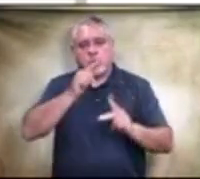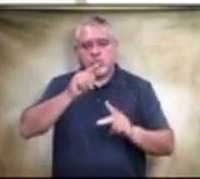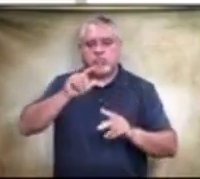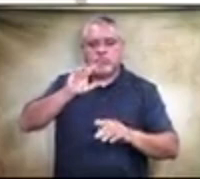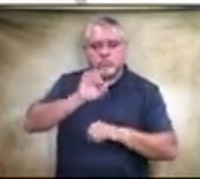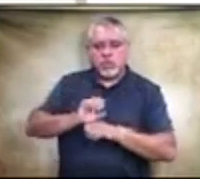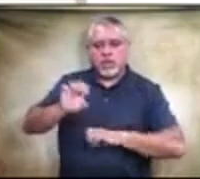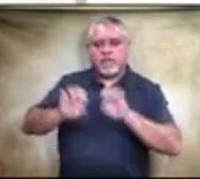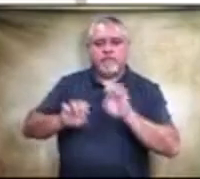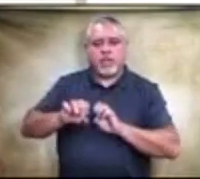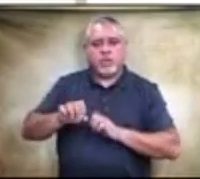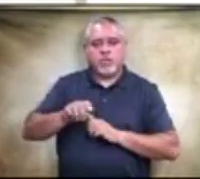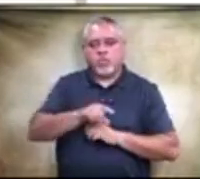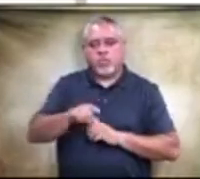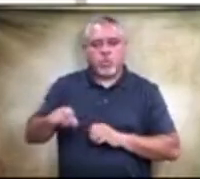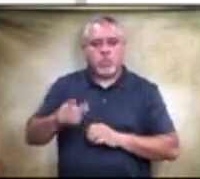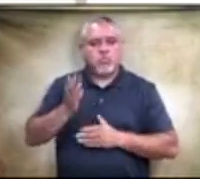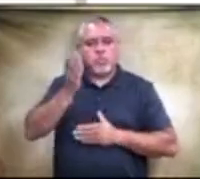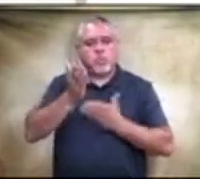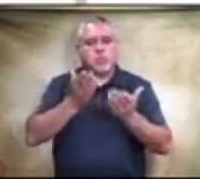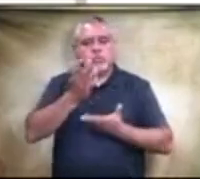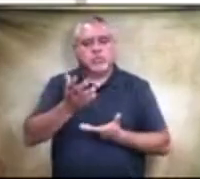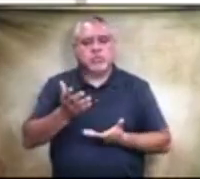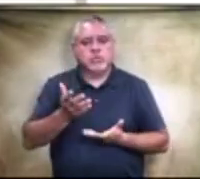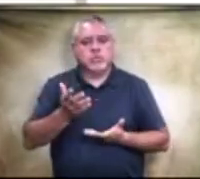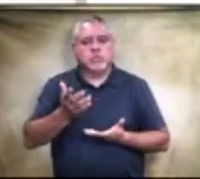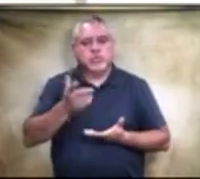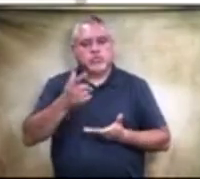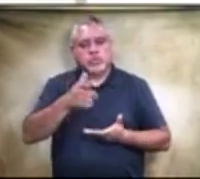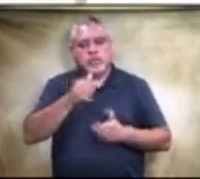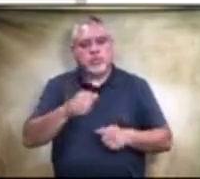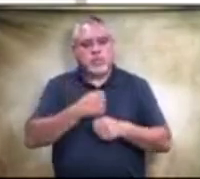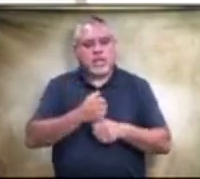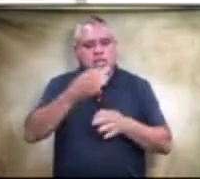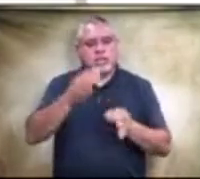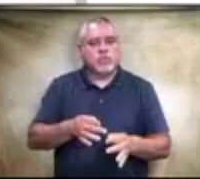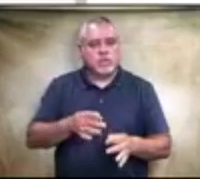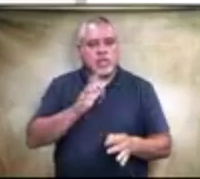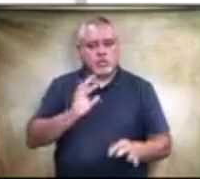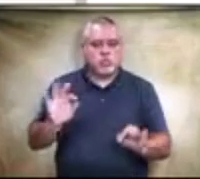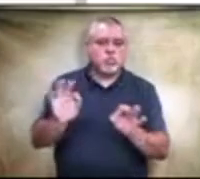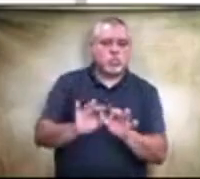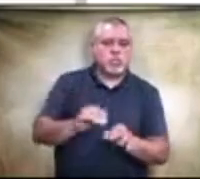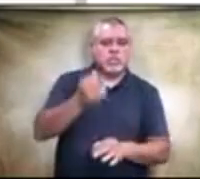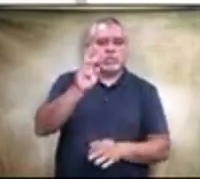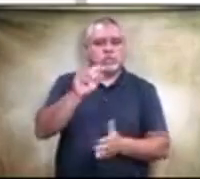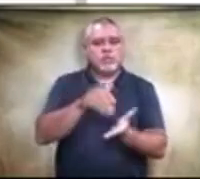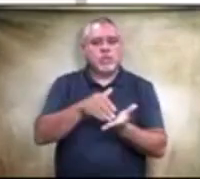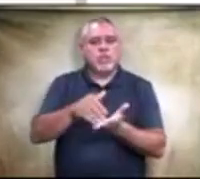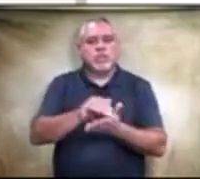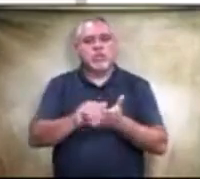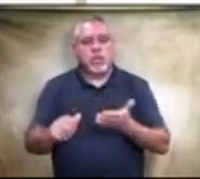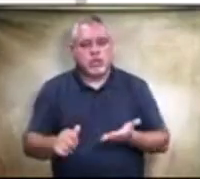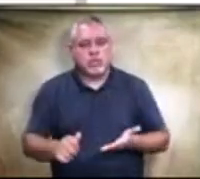proposals in order to make a decision that's worth $16 million in order